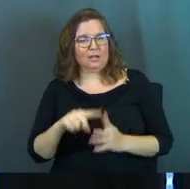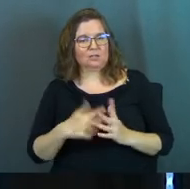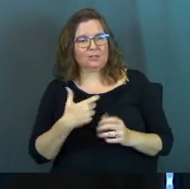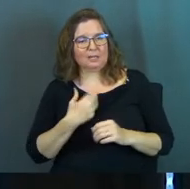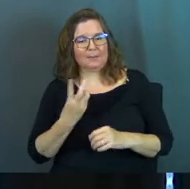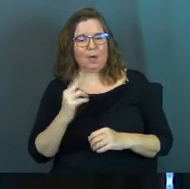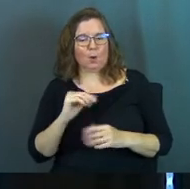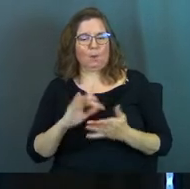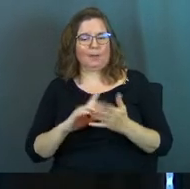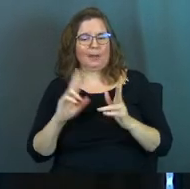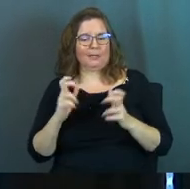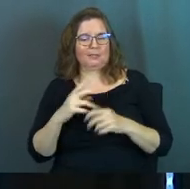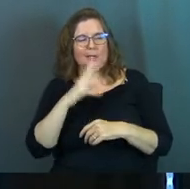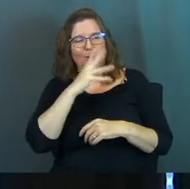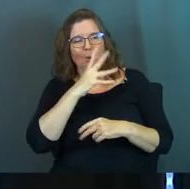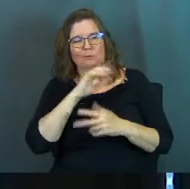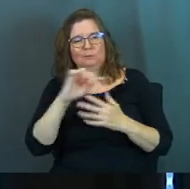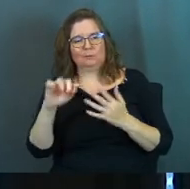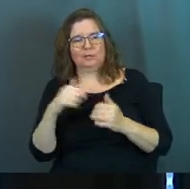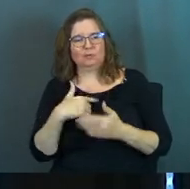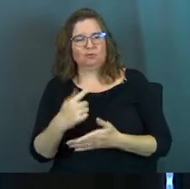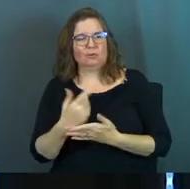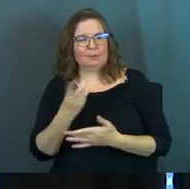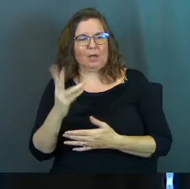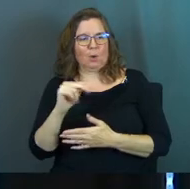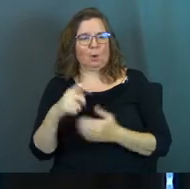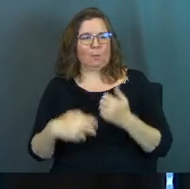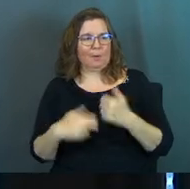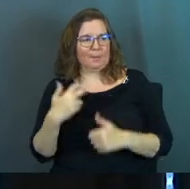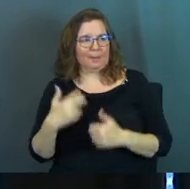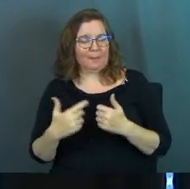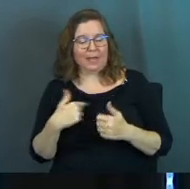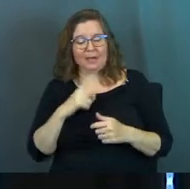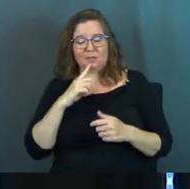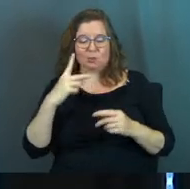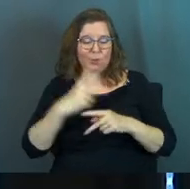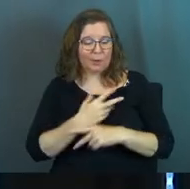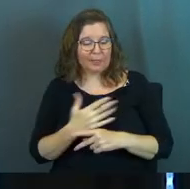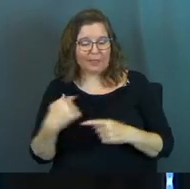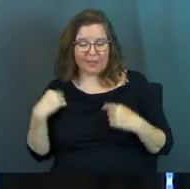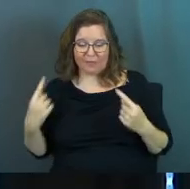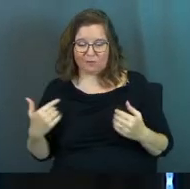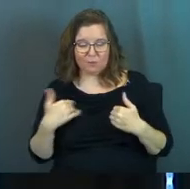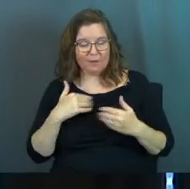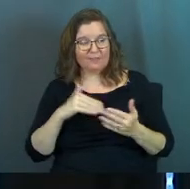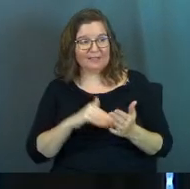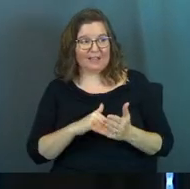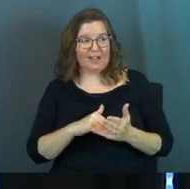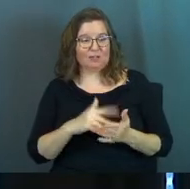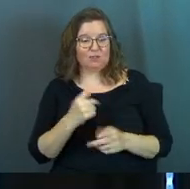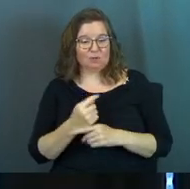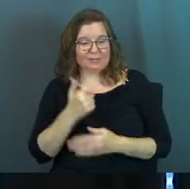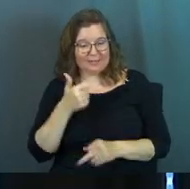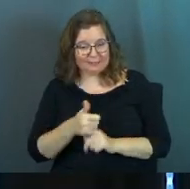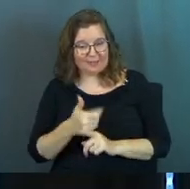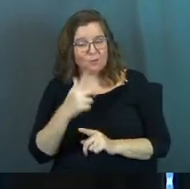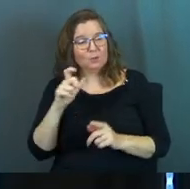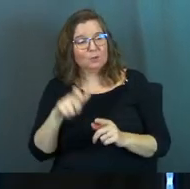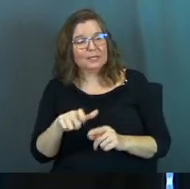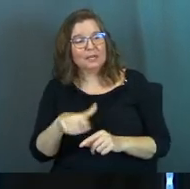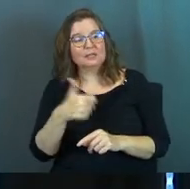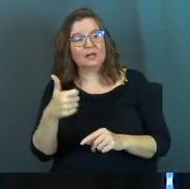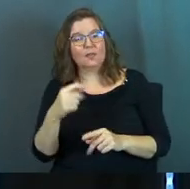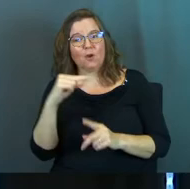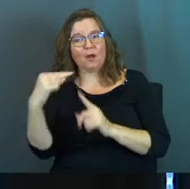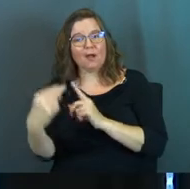started getting my own medication and trying to treat my own problem. And it's the worst thing ever to have a doctor treating themselves. What you need